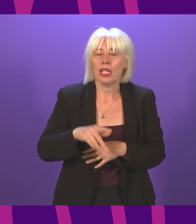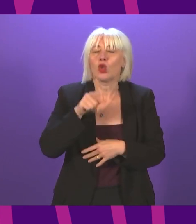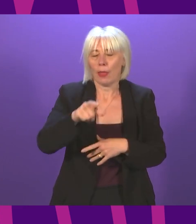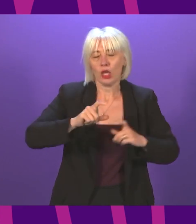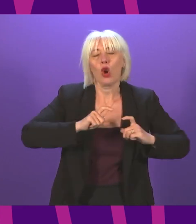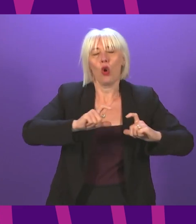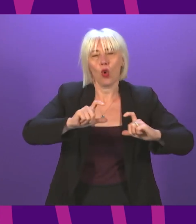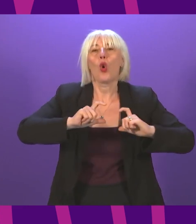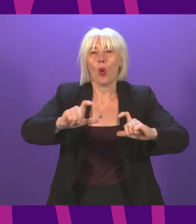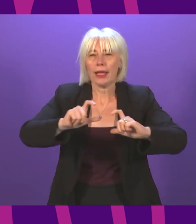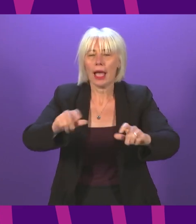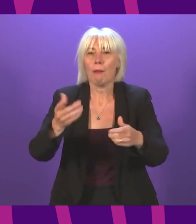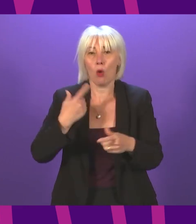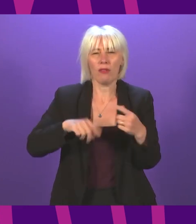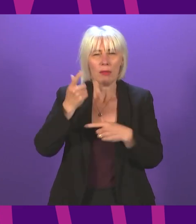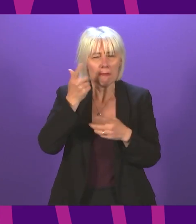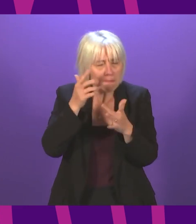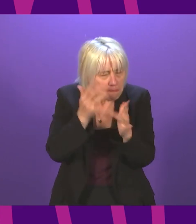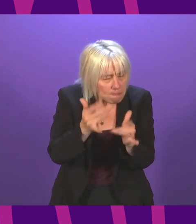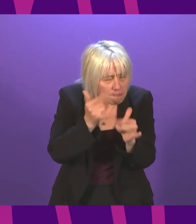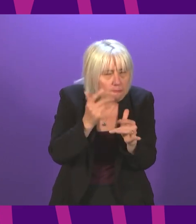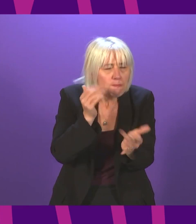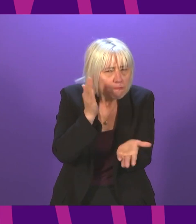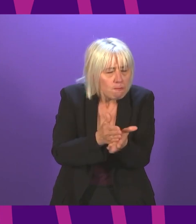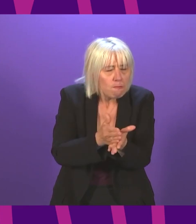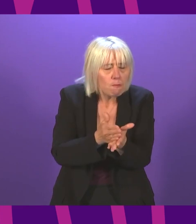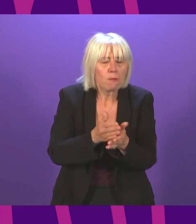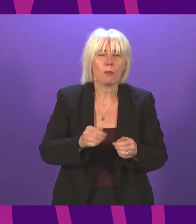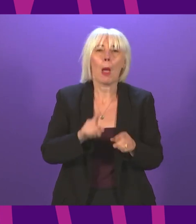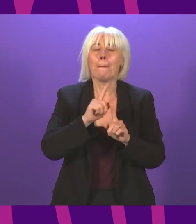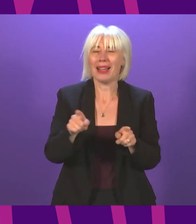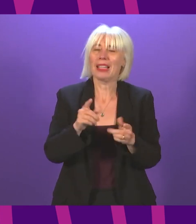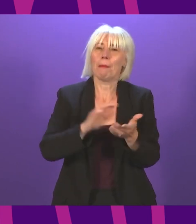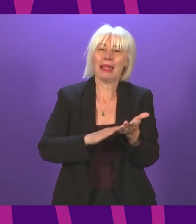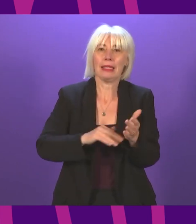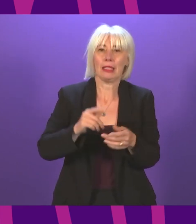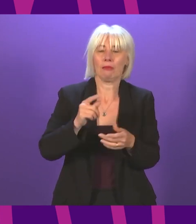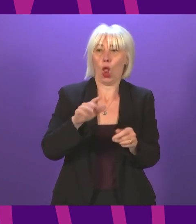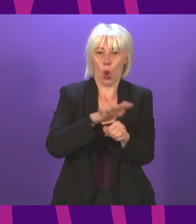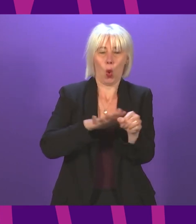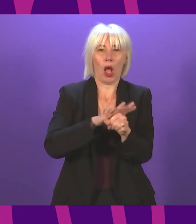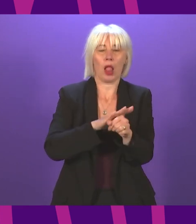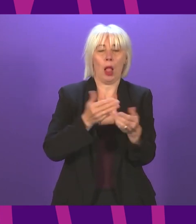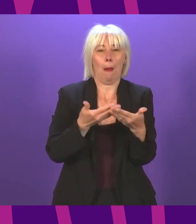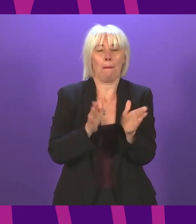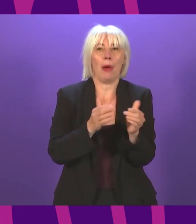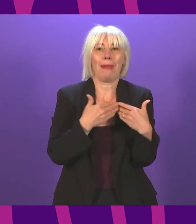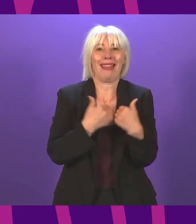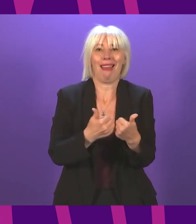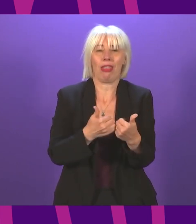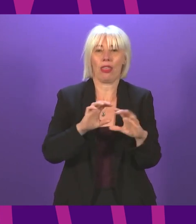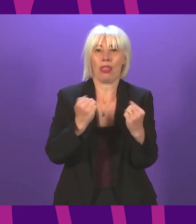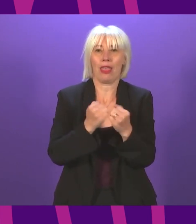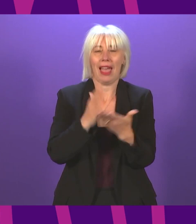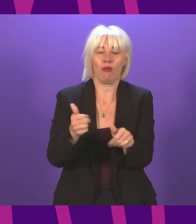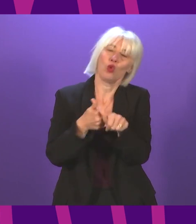nature of that work has been closely monitored. It is incumbent on local public health health teams to provide appropriate support to schools or